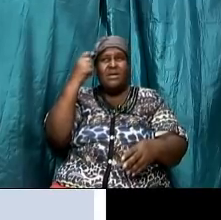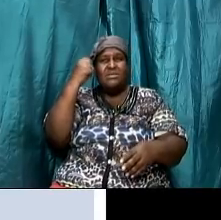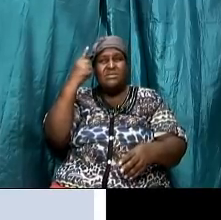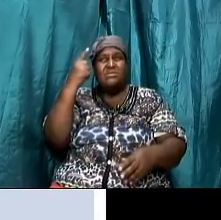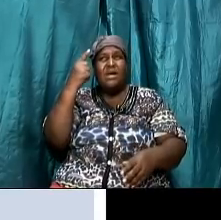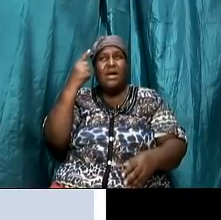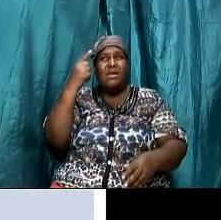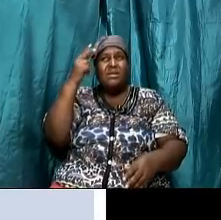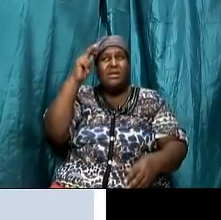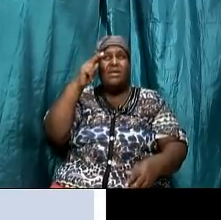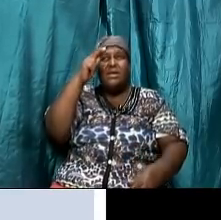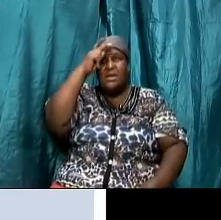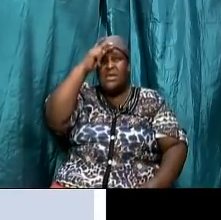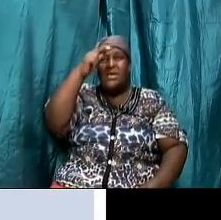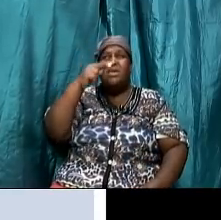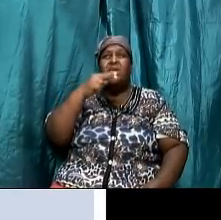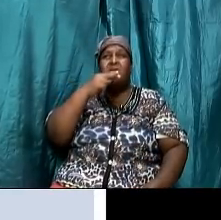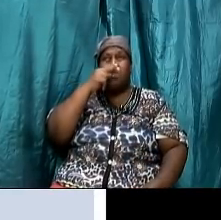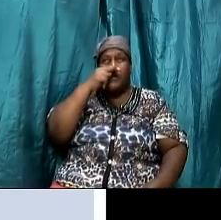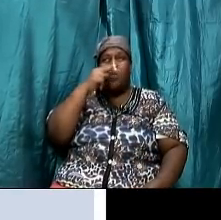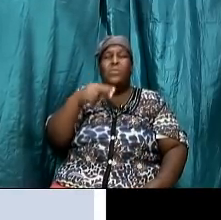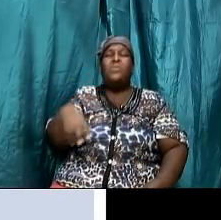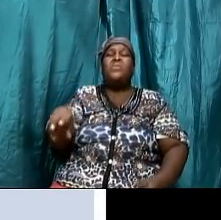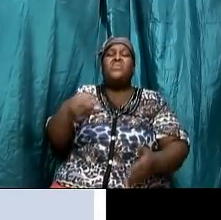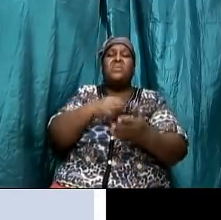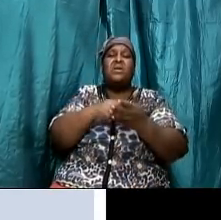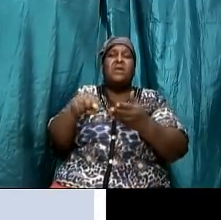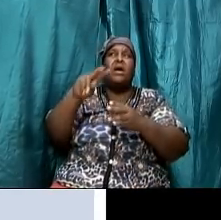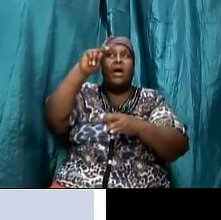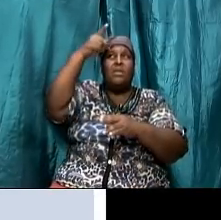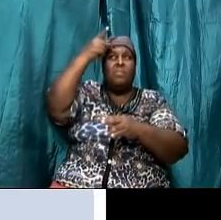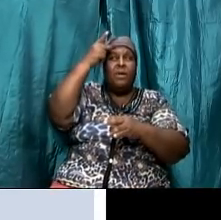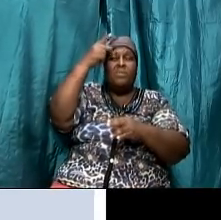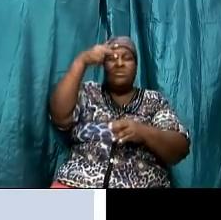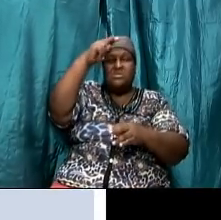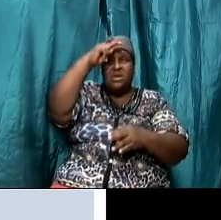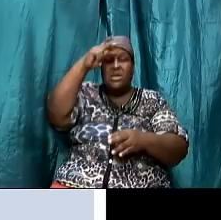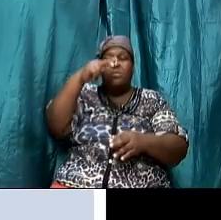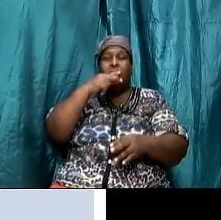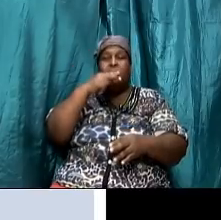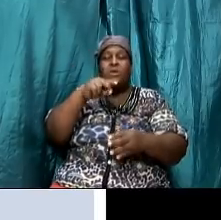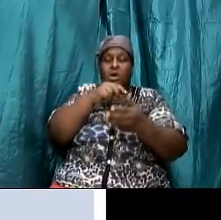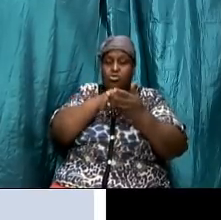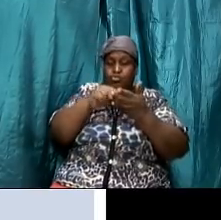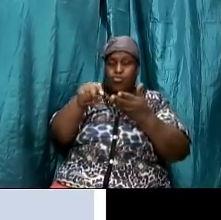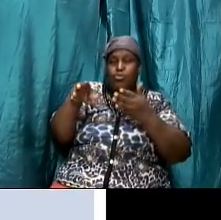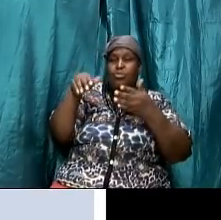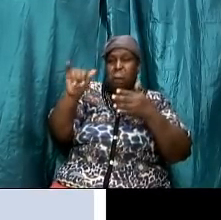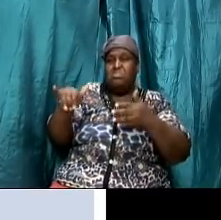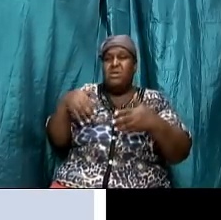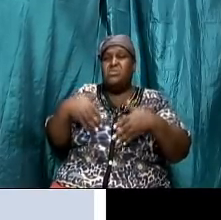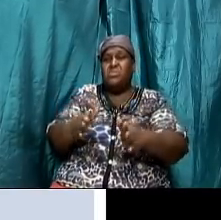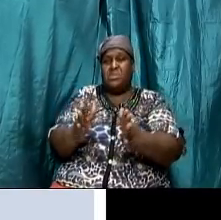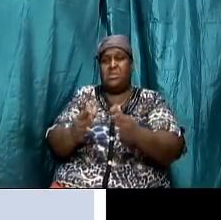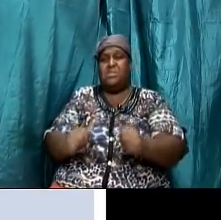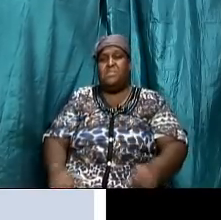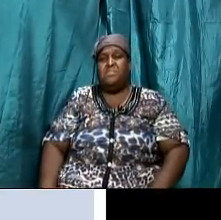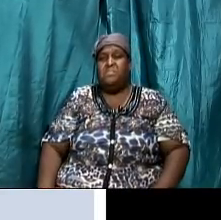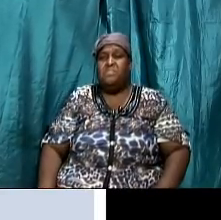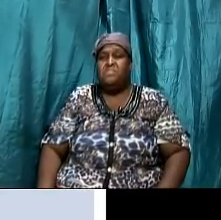hebrew of hebrews and therefore he wrote that particular way but guess what